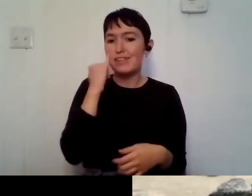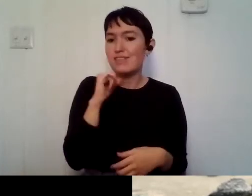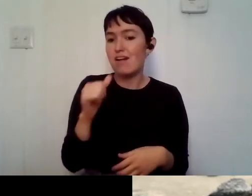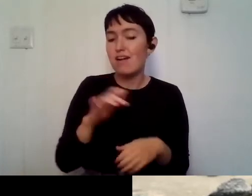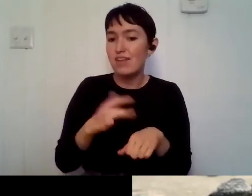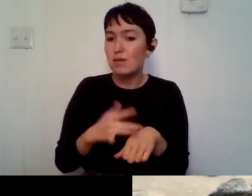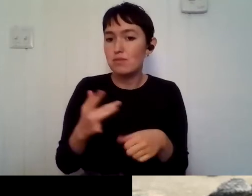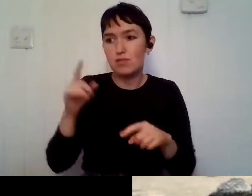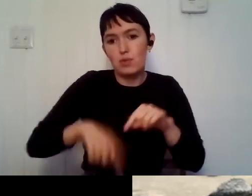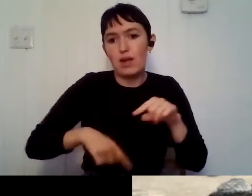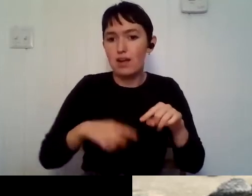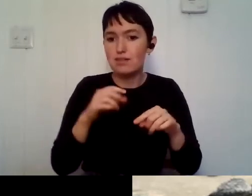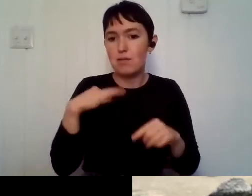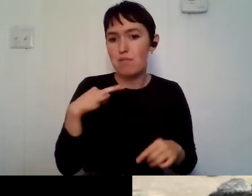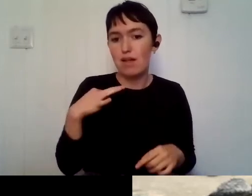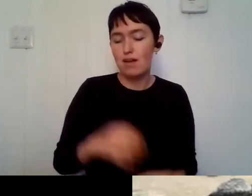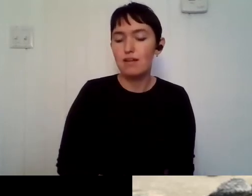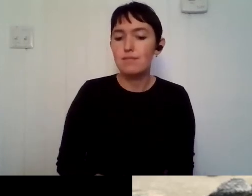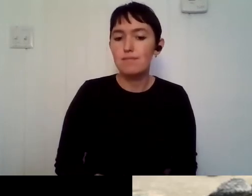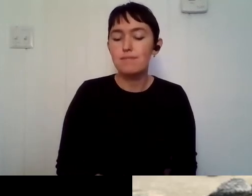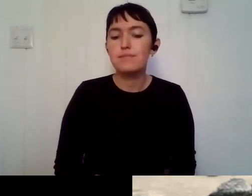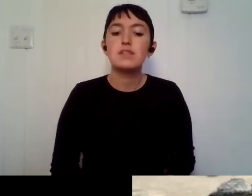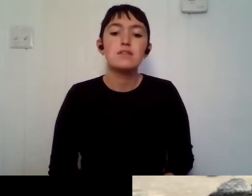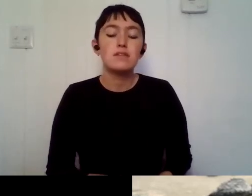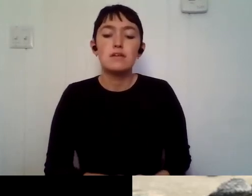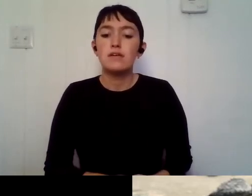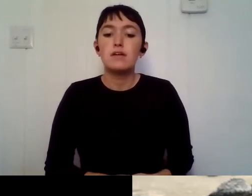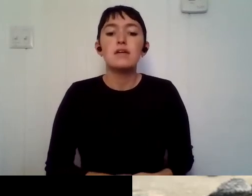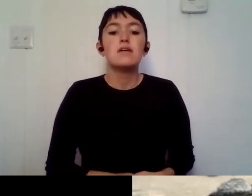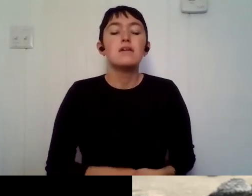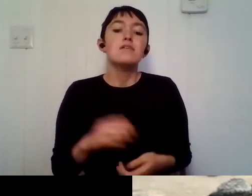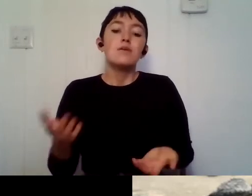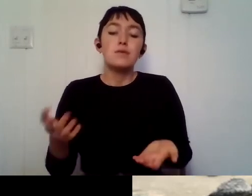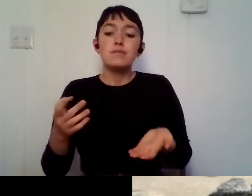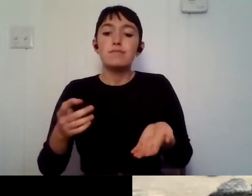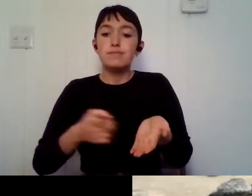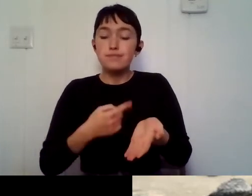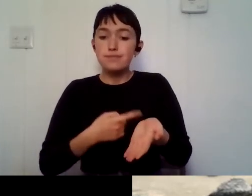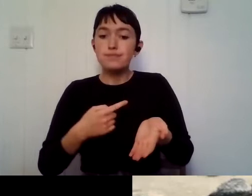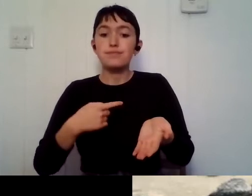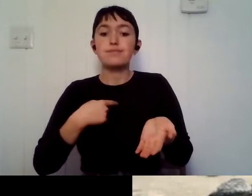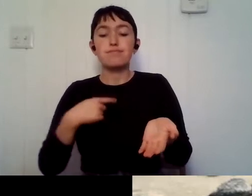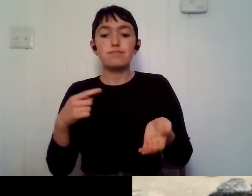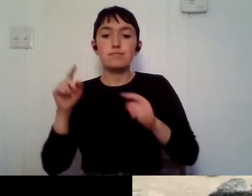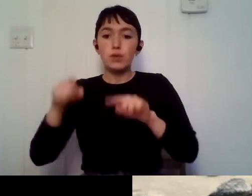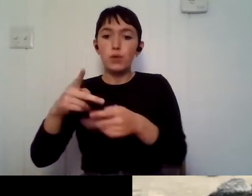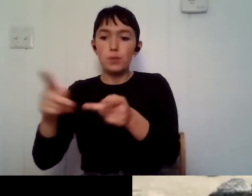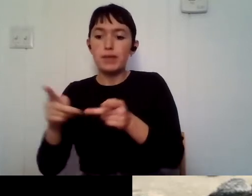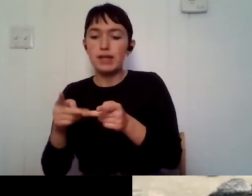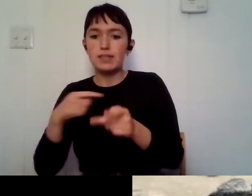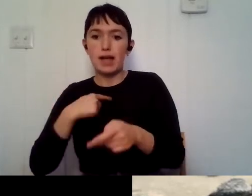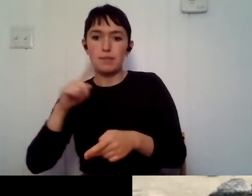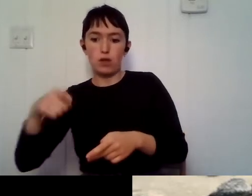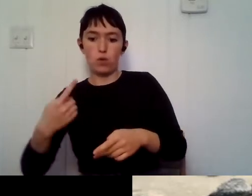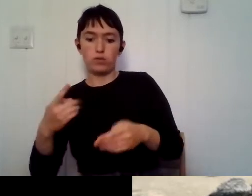then, um, another thing is like, like I said, like many times I am the only person who looks like me or only person of